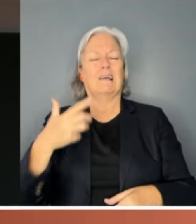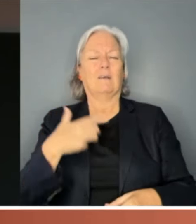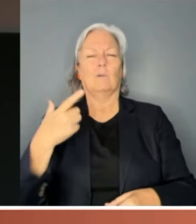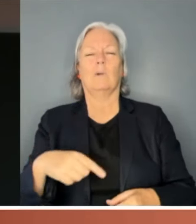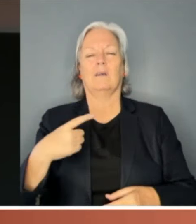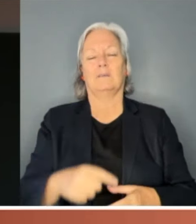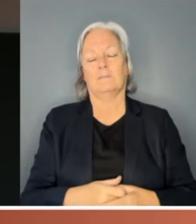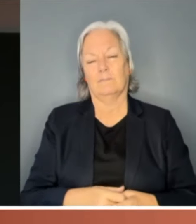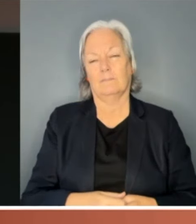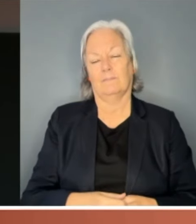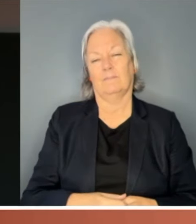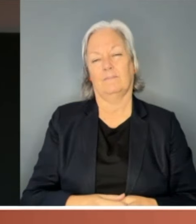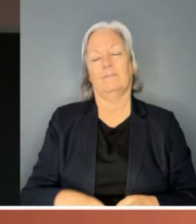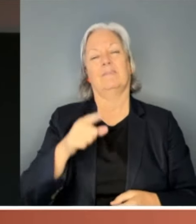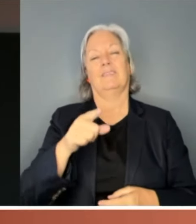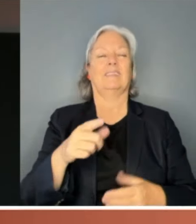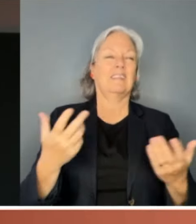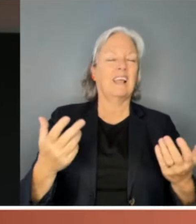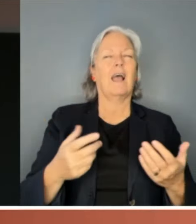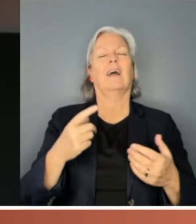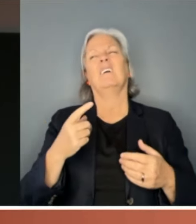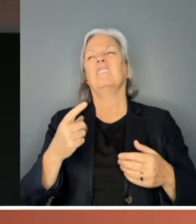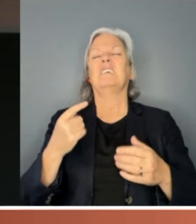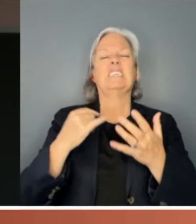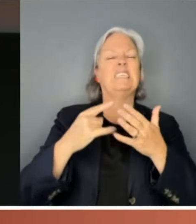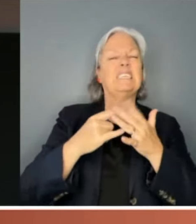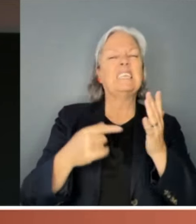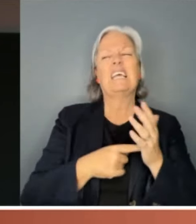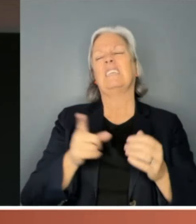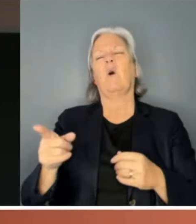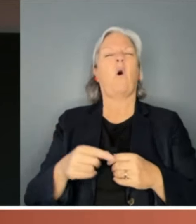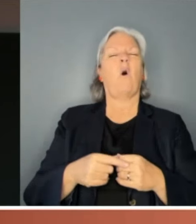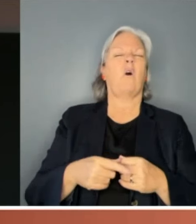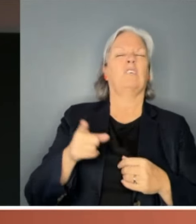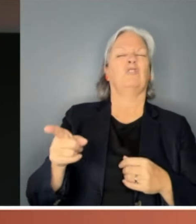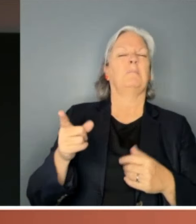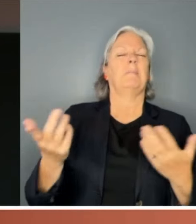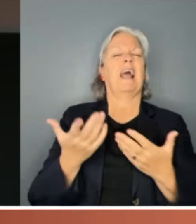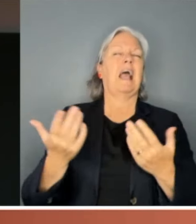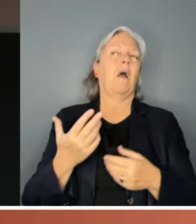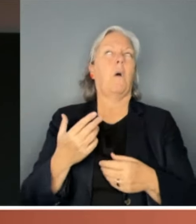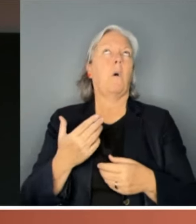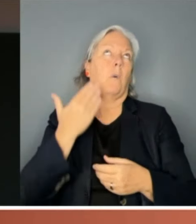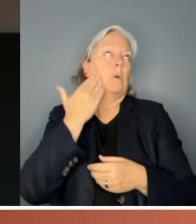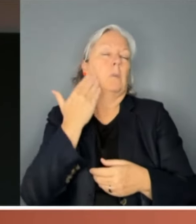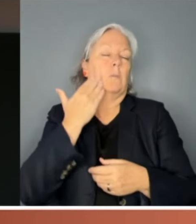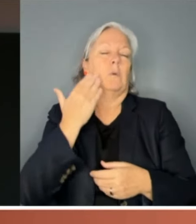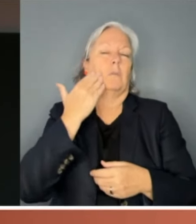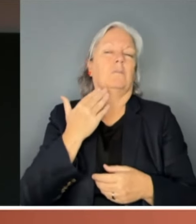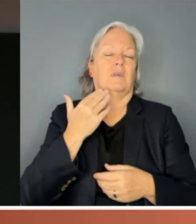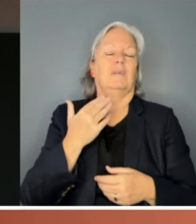and lazy sexist swipes such as, She's playing the gender card, indulging in a grievance narrative,